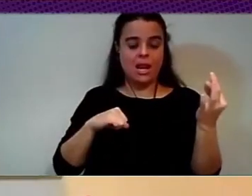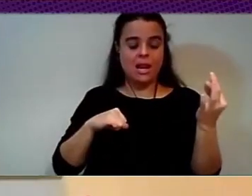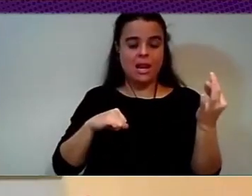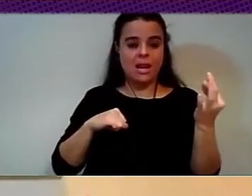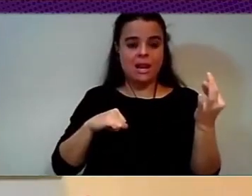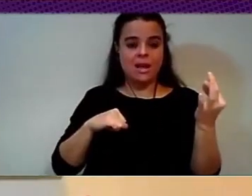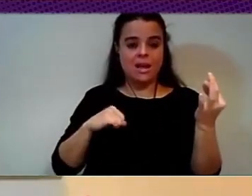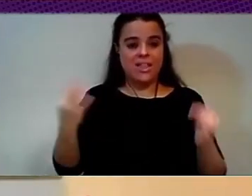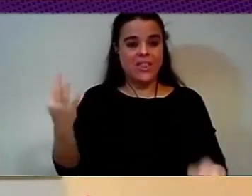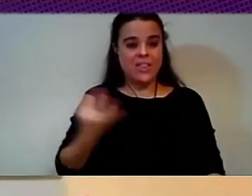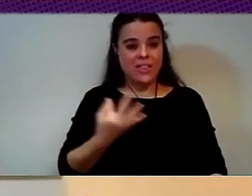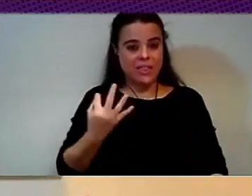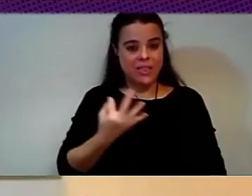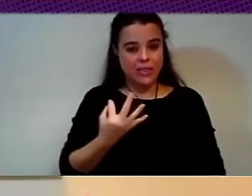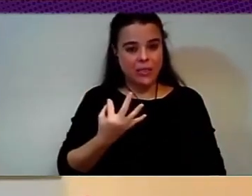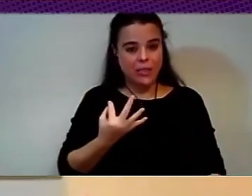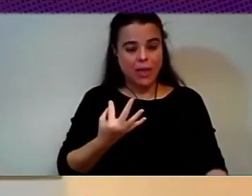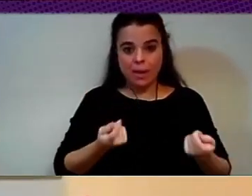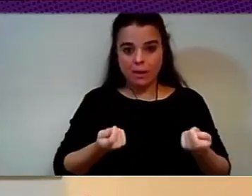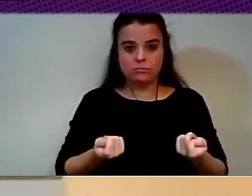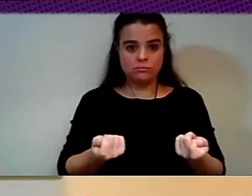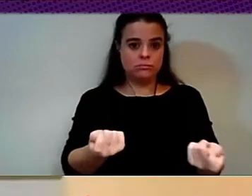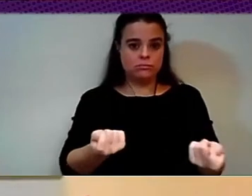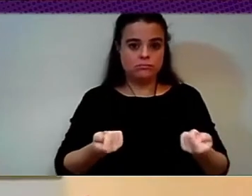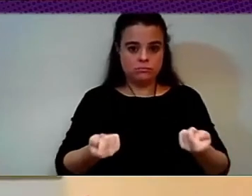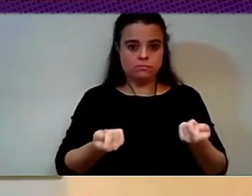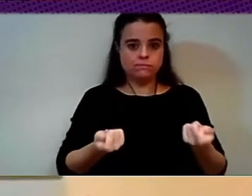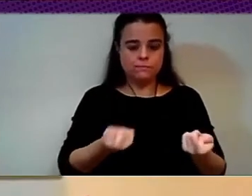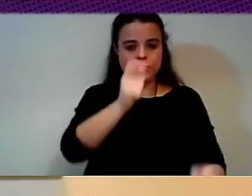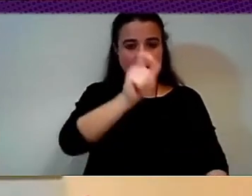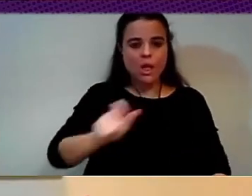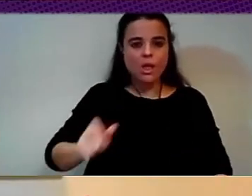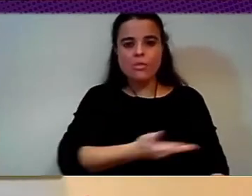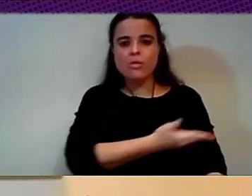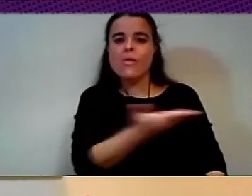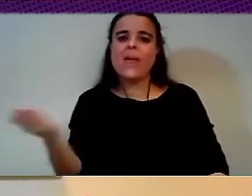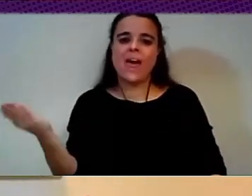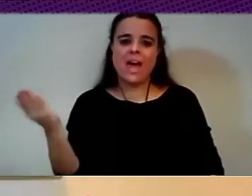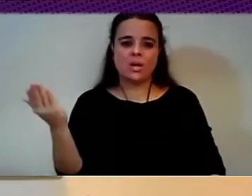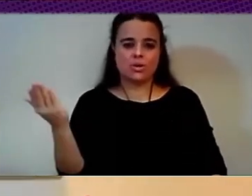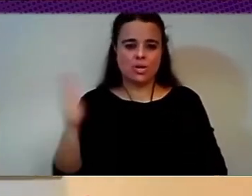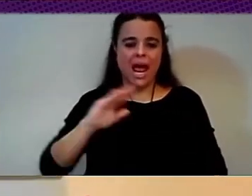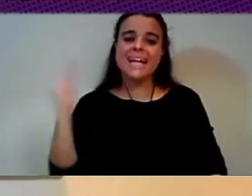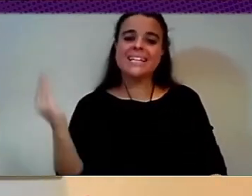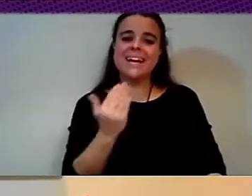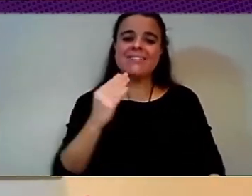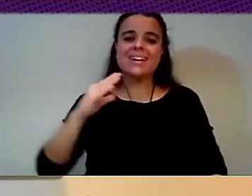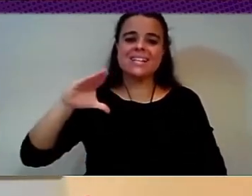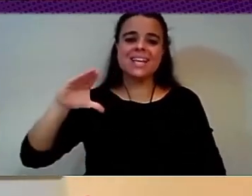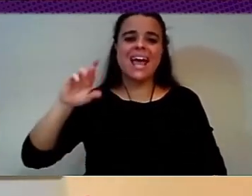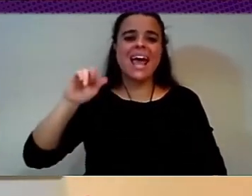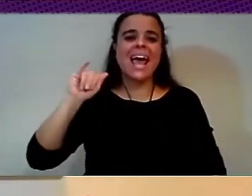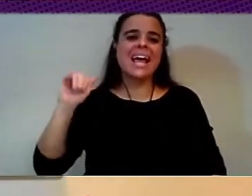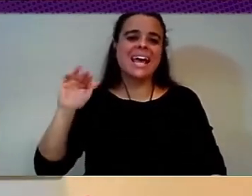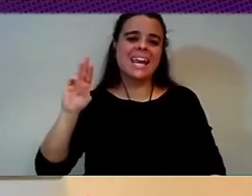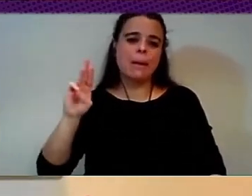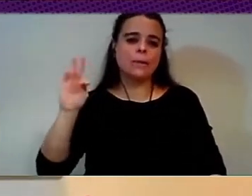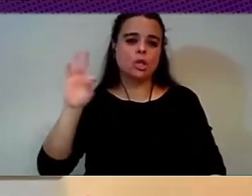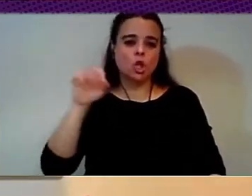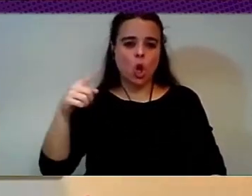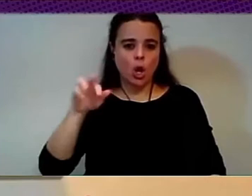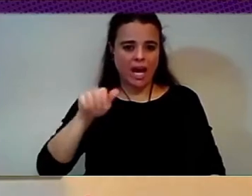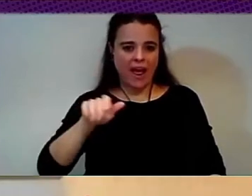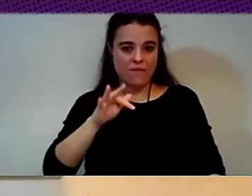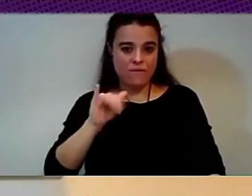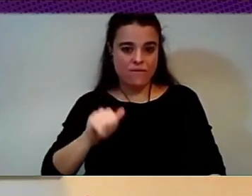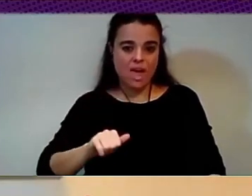through decentralized technology, through cryptography, through rights to data, which we have enforced by the GDPR, because we